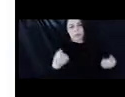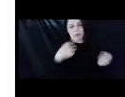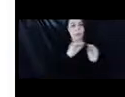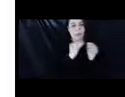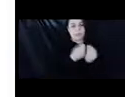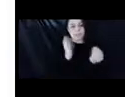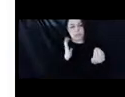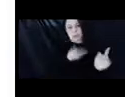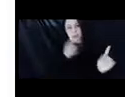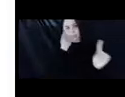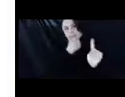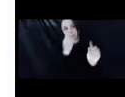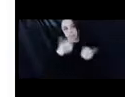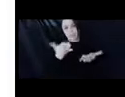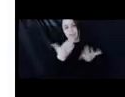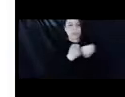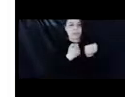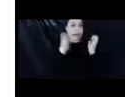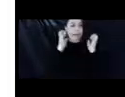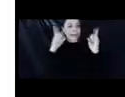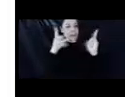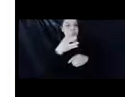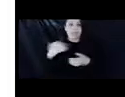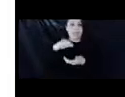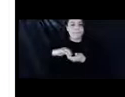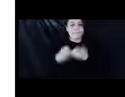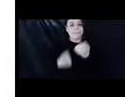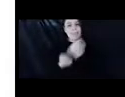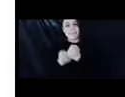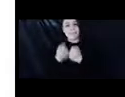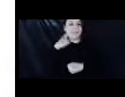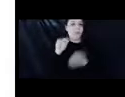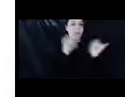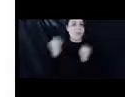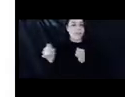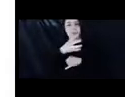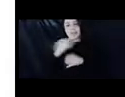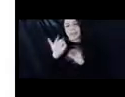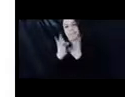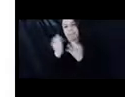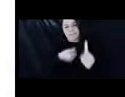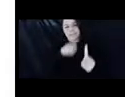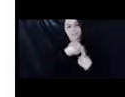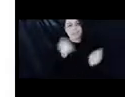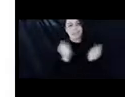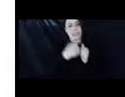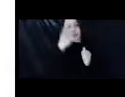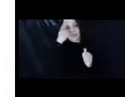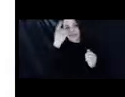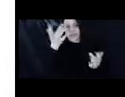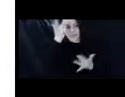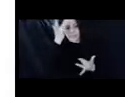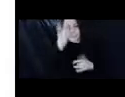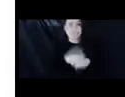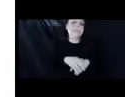our mission is to provide support, education, and advocacy to individuals and families impacted by mental illness. And